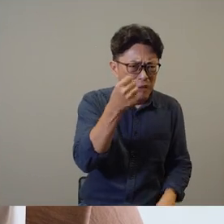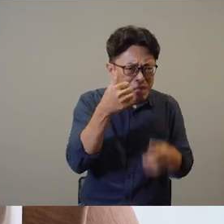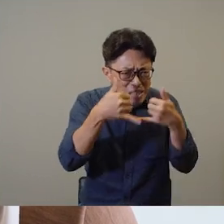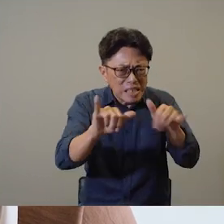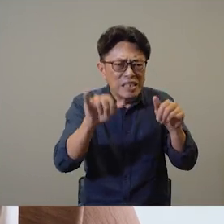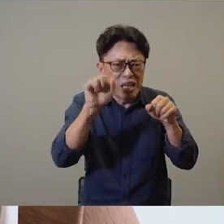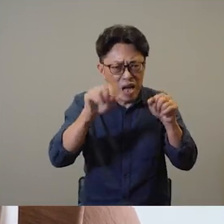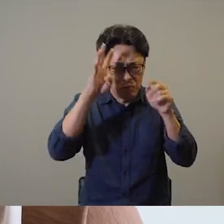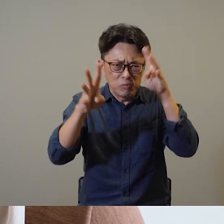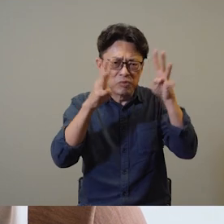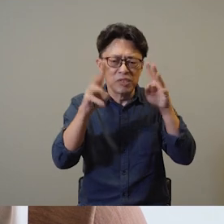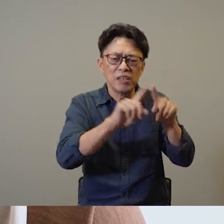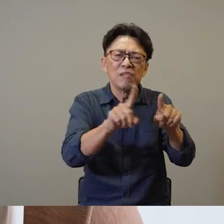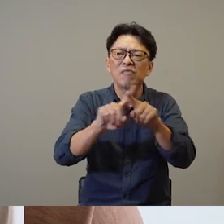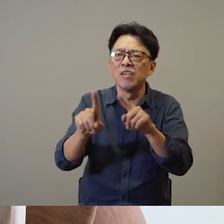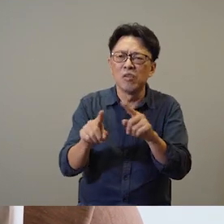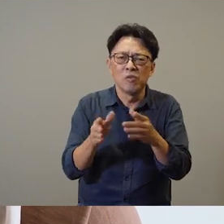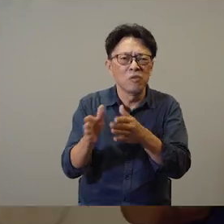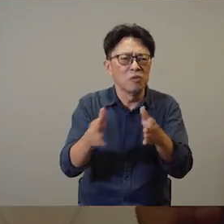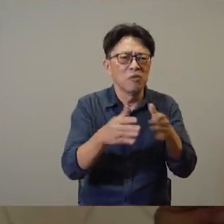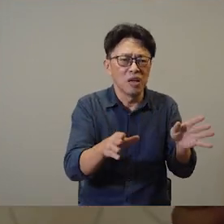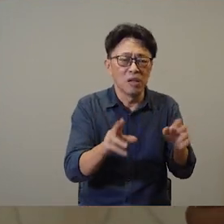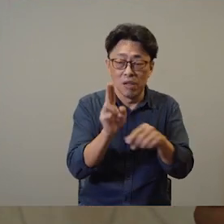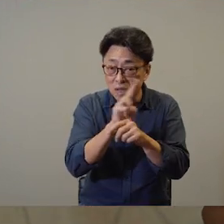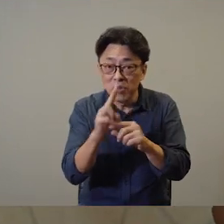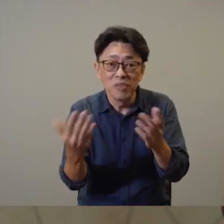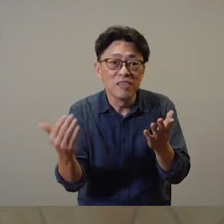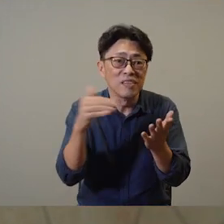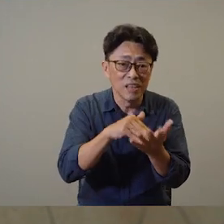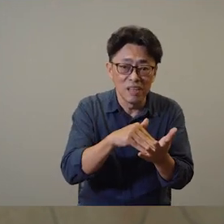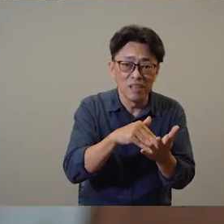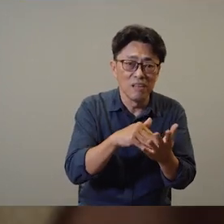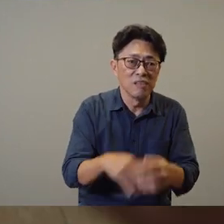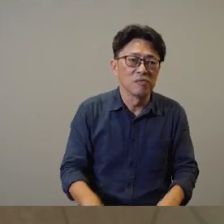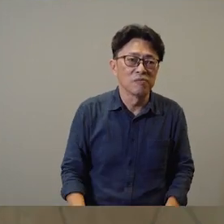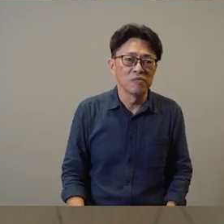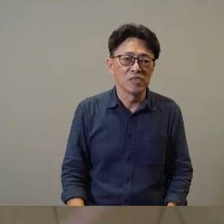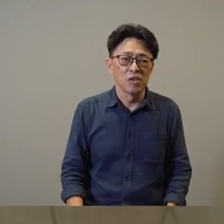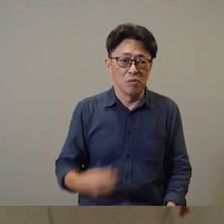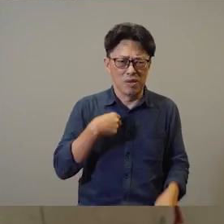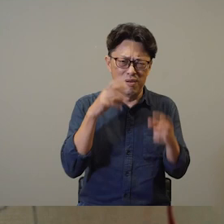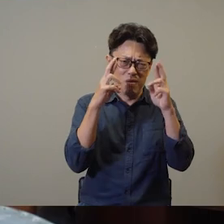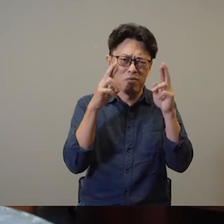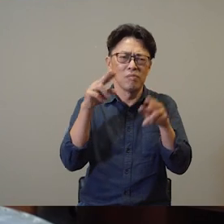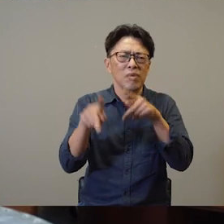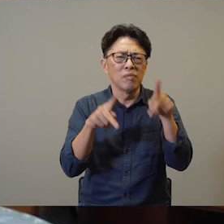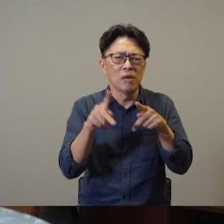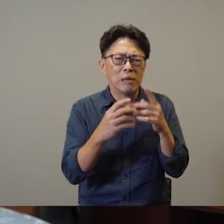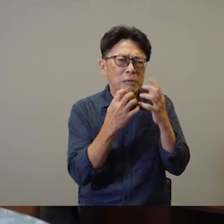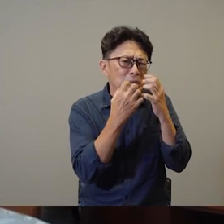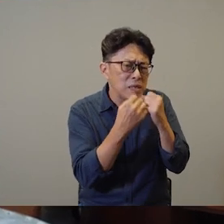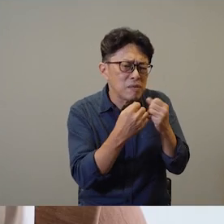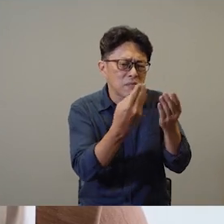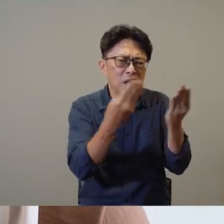or just discarding it there are other users that we can use the material again in other ways or in other forms. So I think through the material